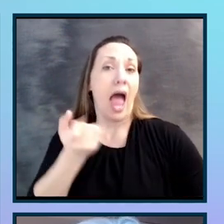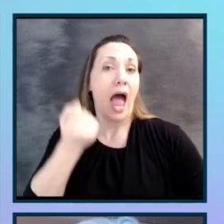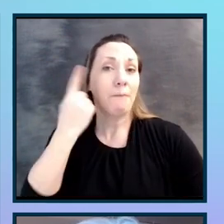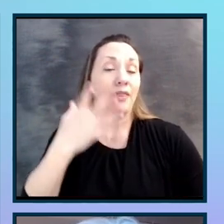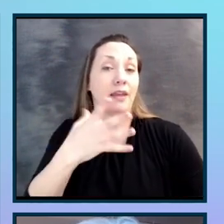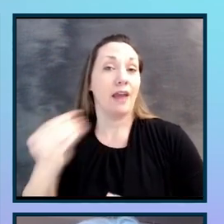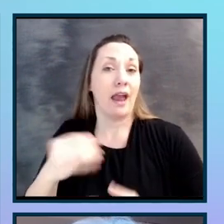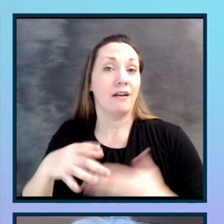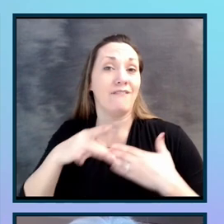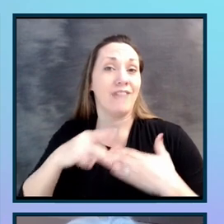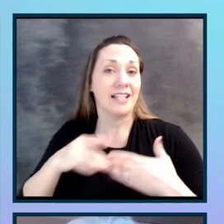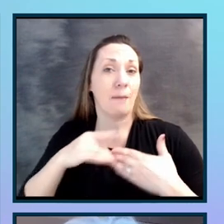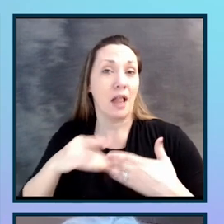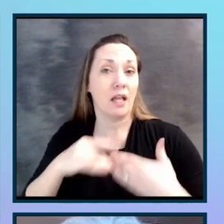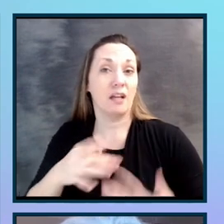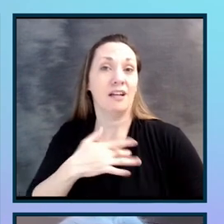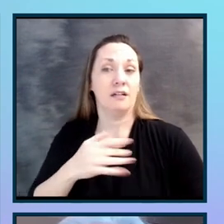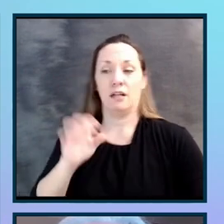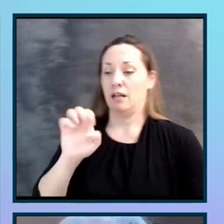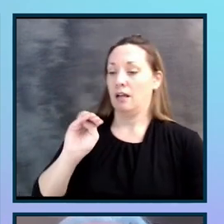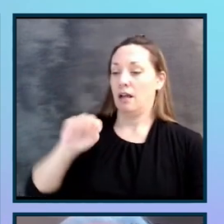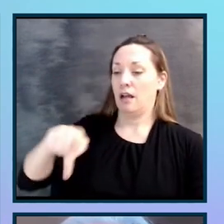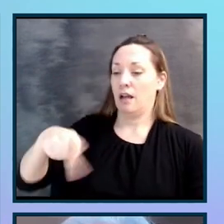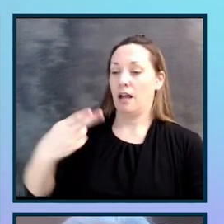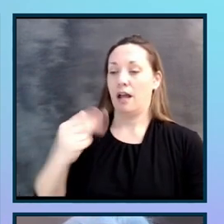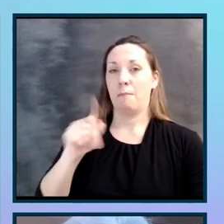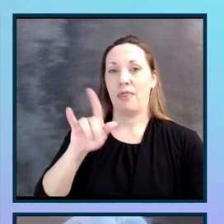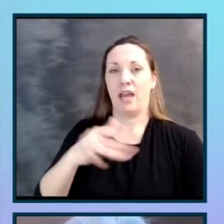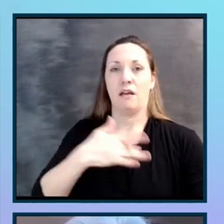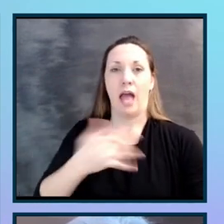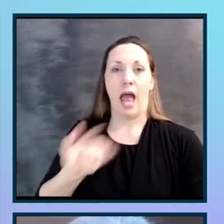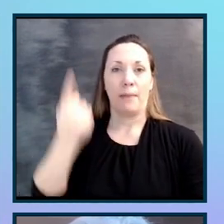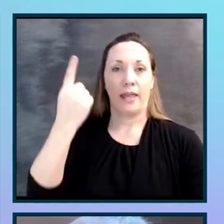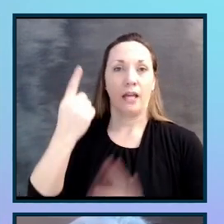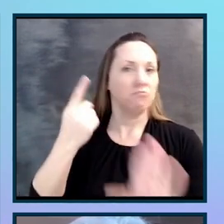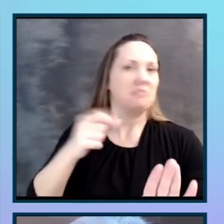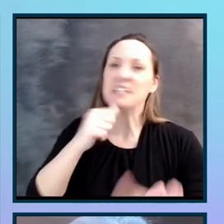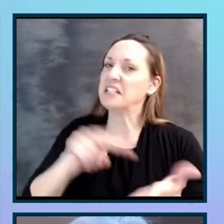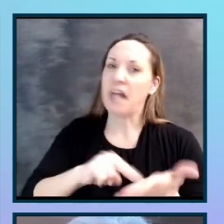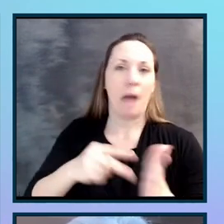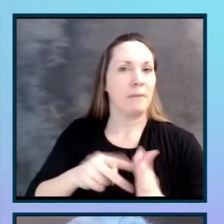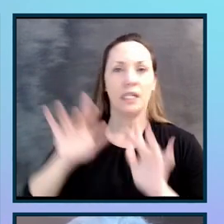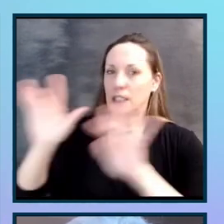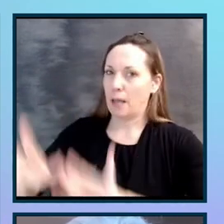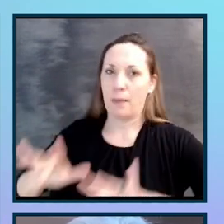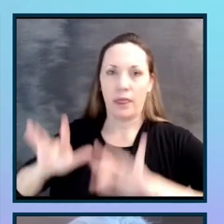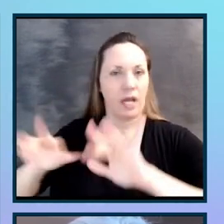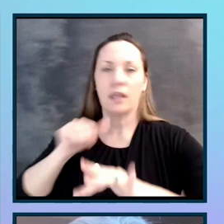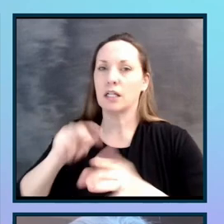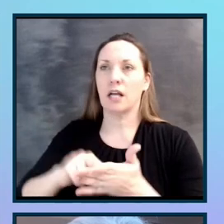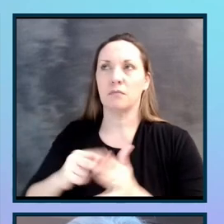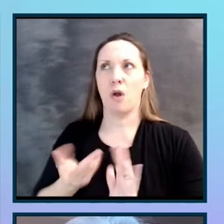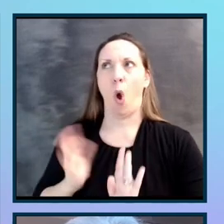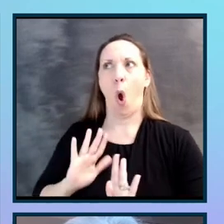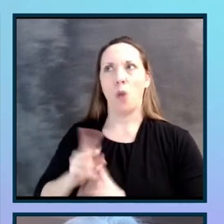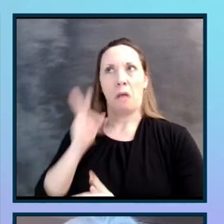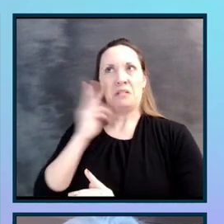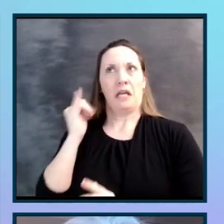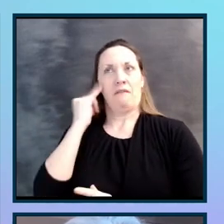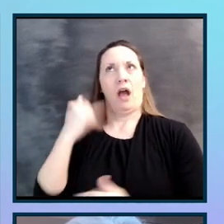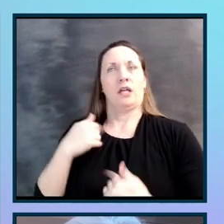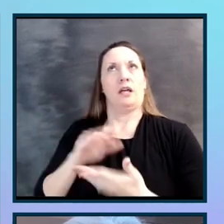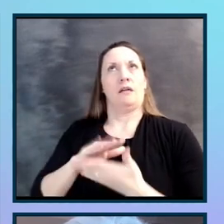empathy. First of all, let me just say empathy is not sympathy. Empathy is not trying on disability. Empathy is